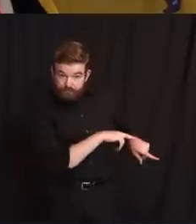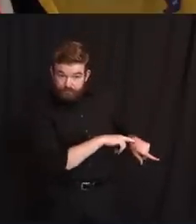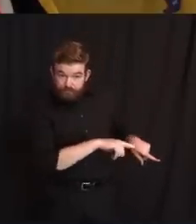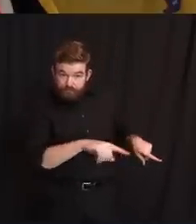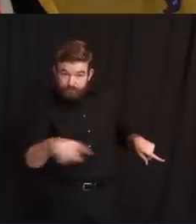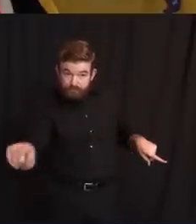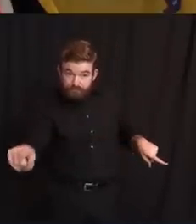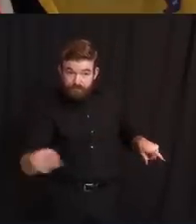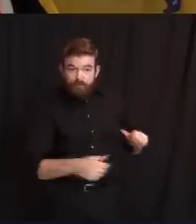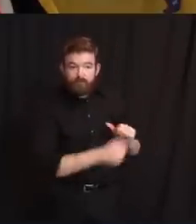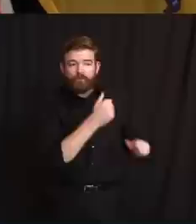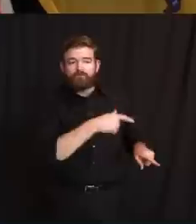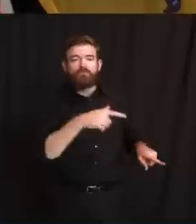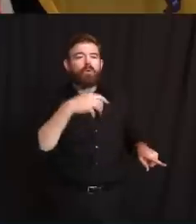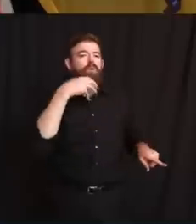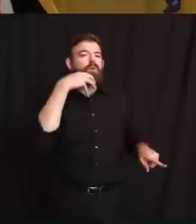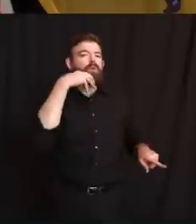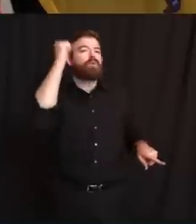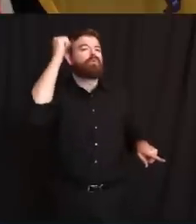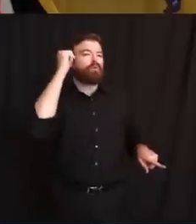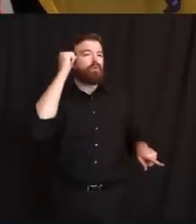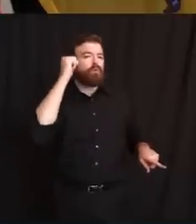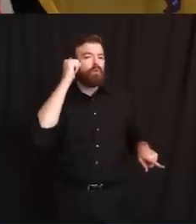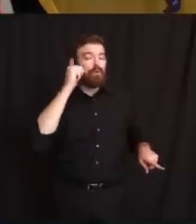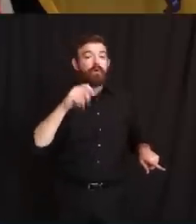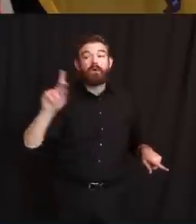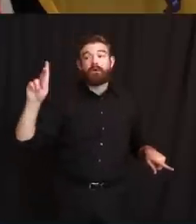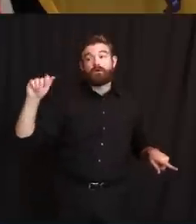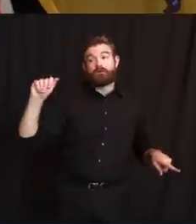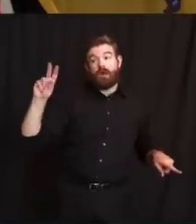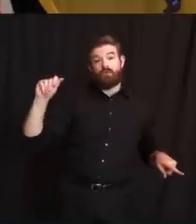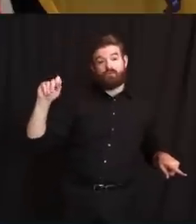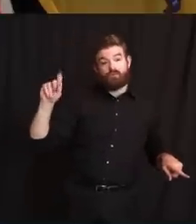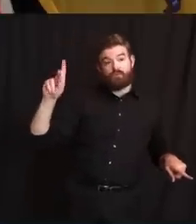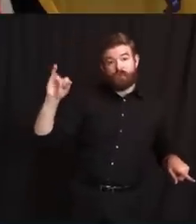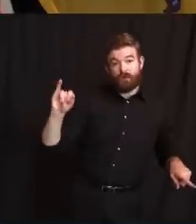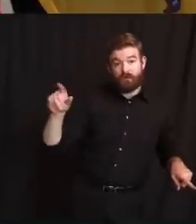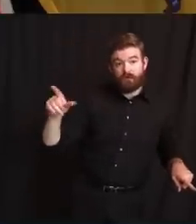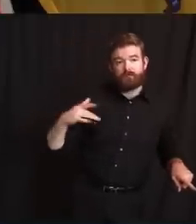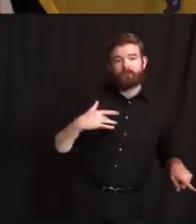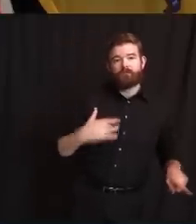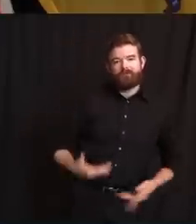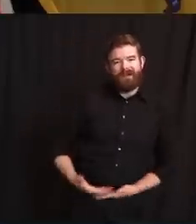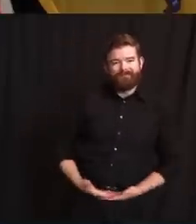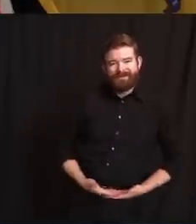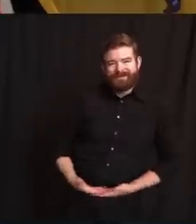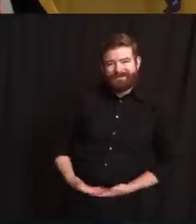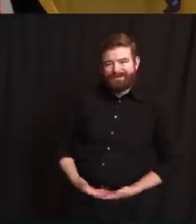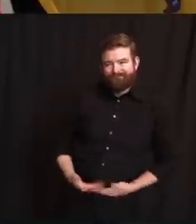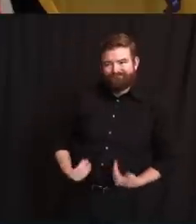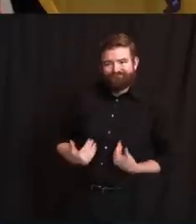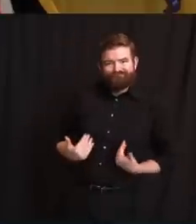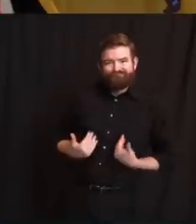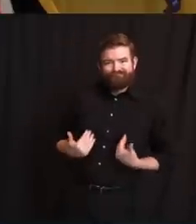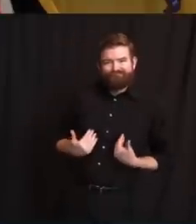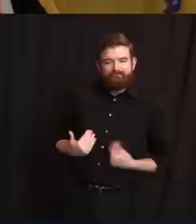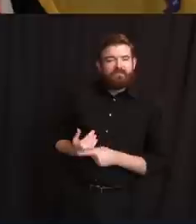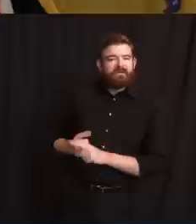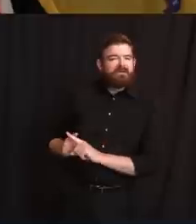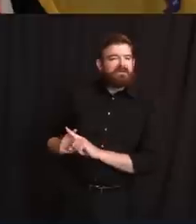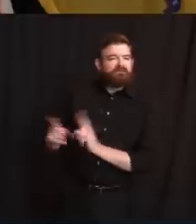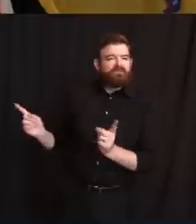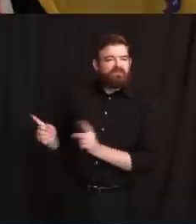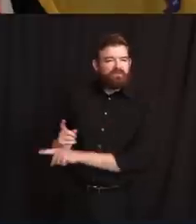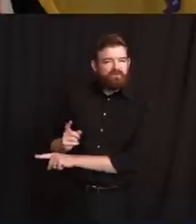disease typically affects infants and very young children. With the data currently available, it is